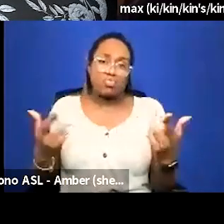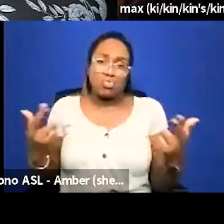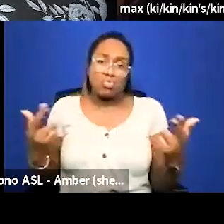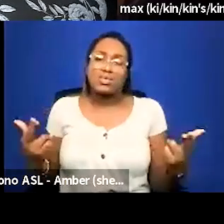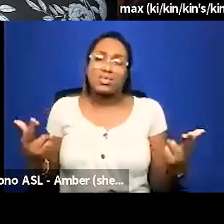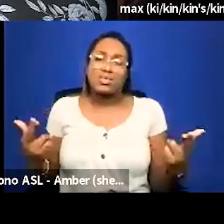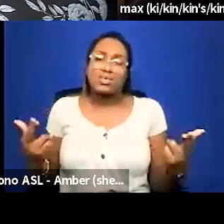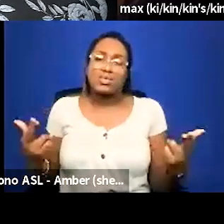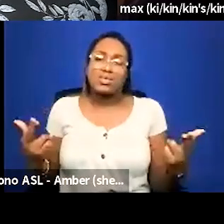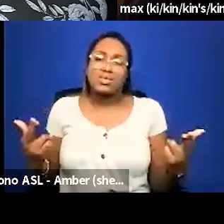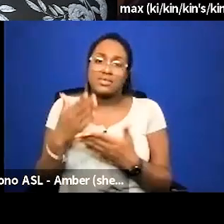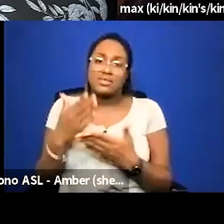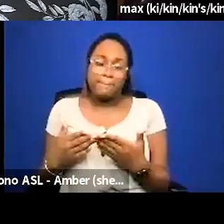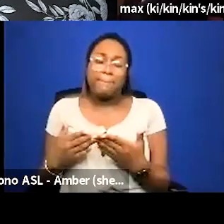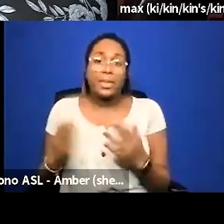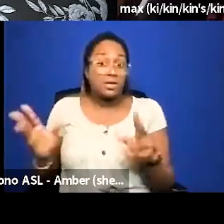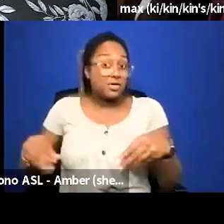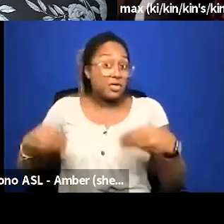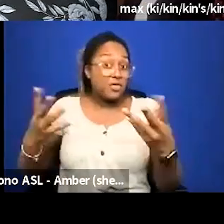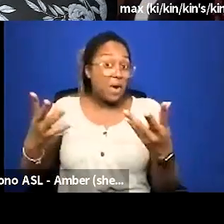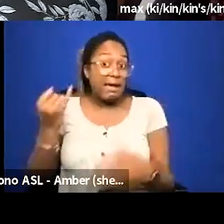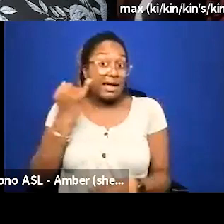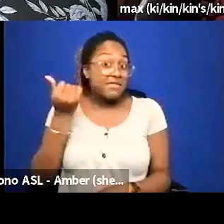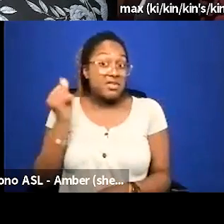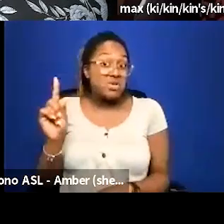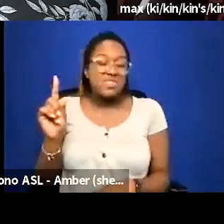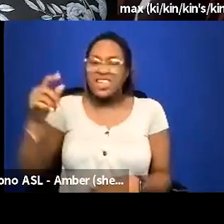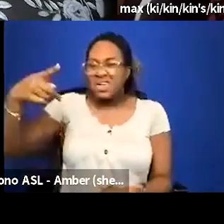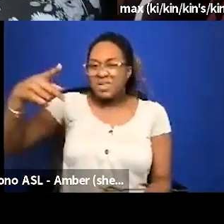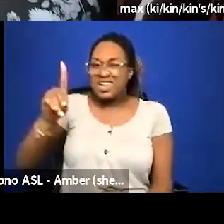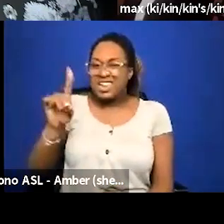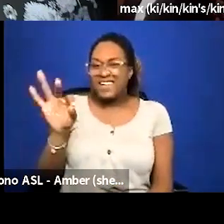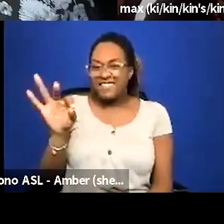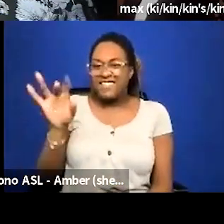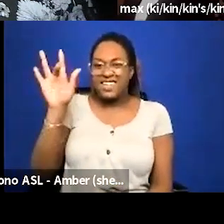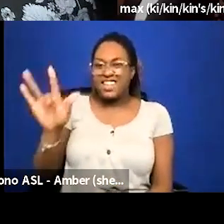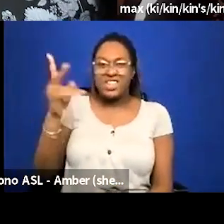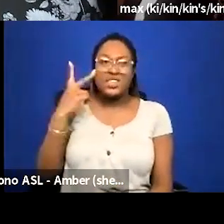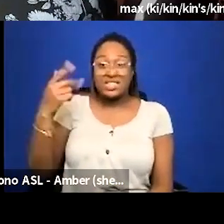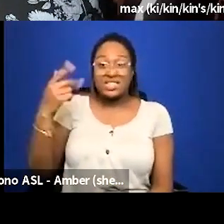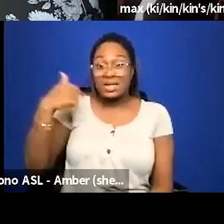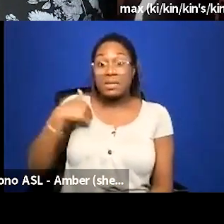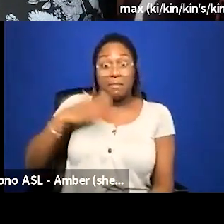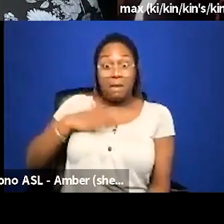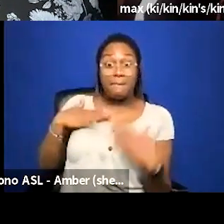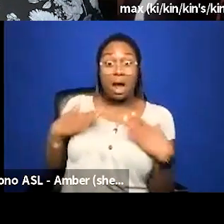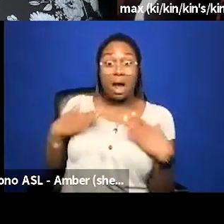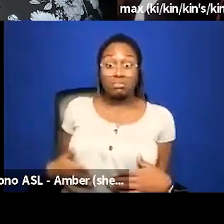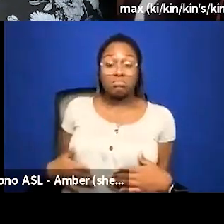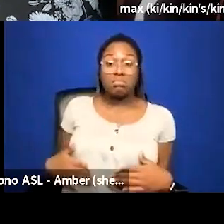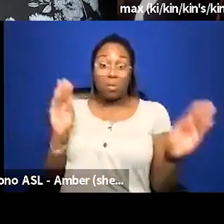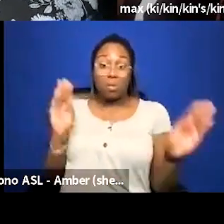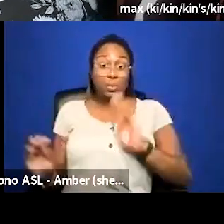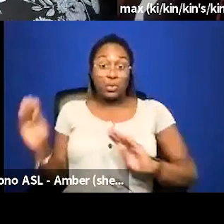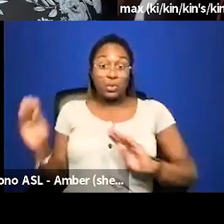even have some to give away if anybody wants any it's just a pdf you can click on it you'll see me and my body um moving on